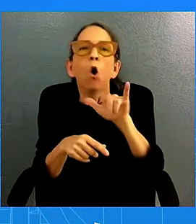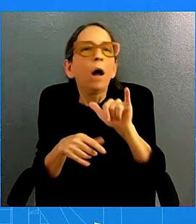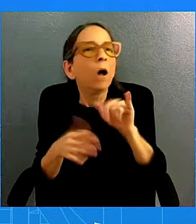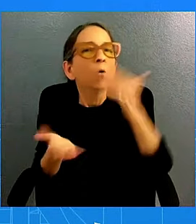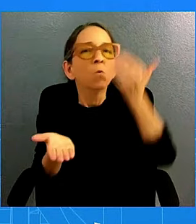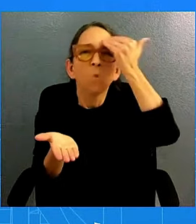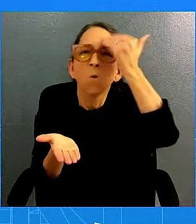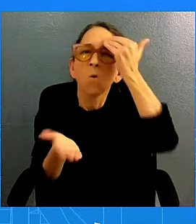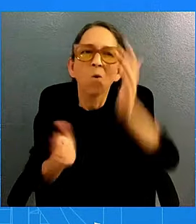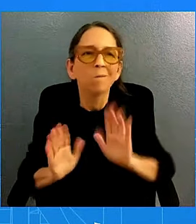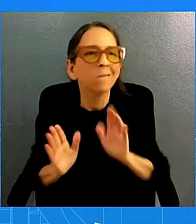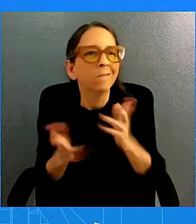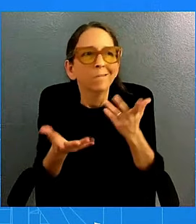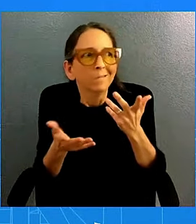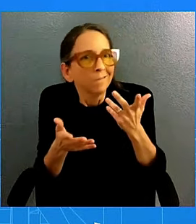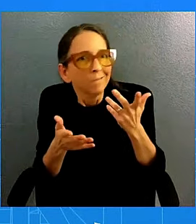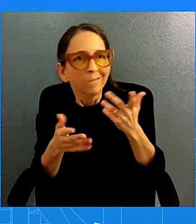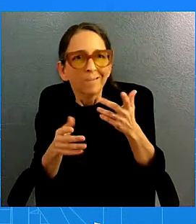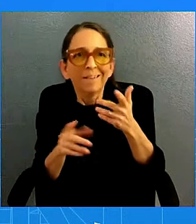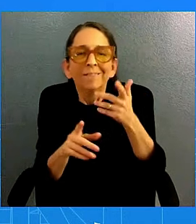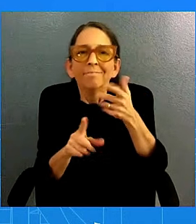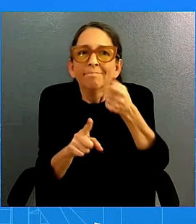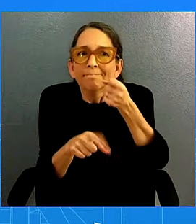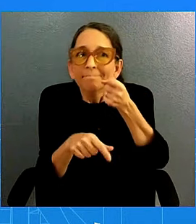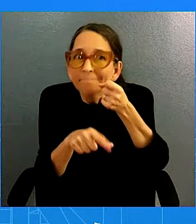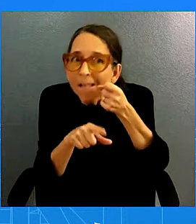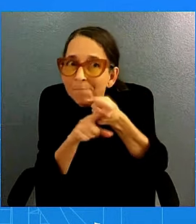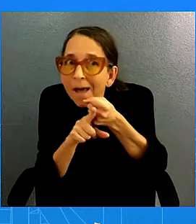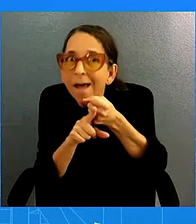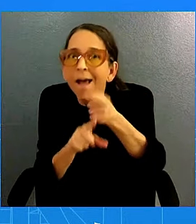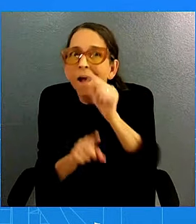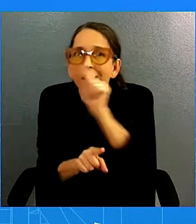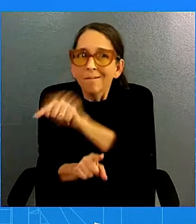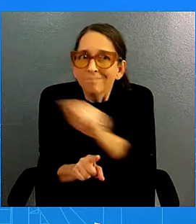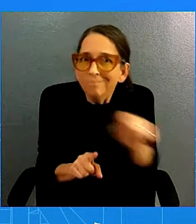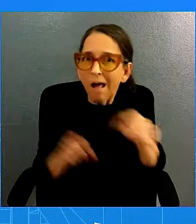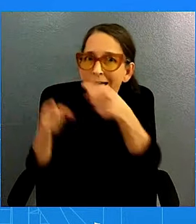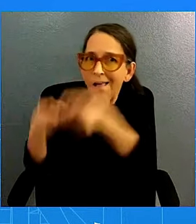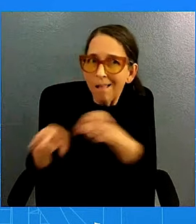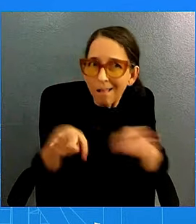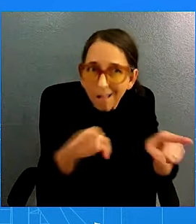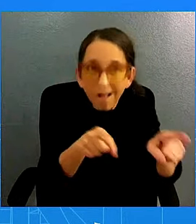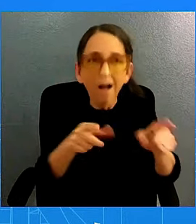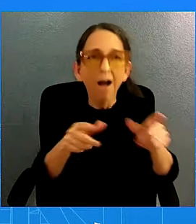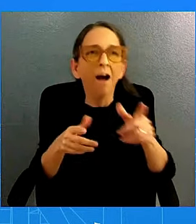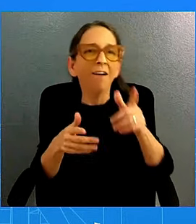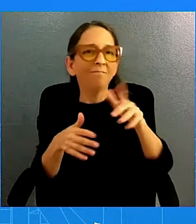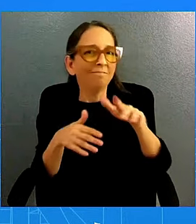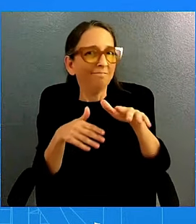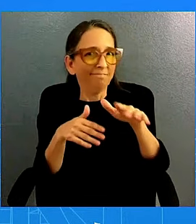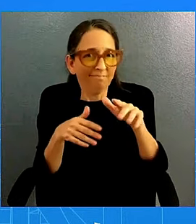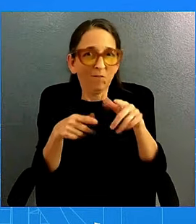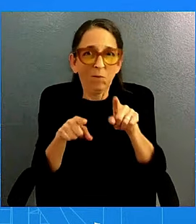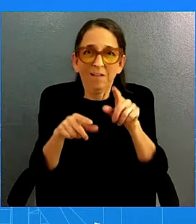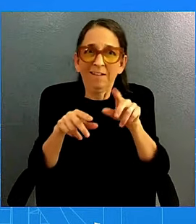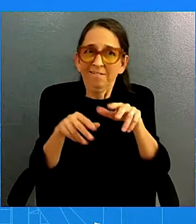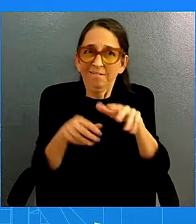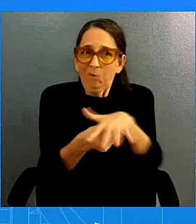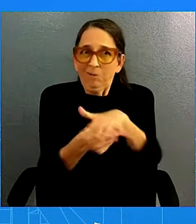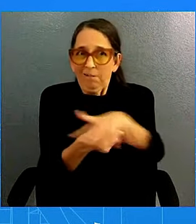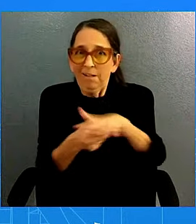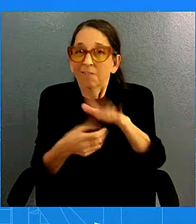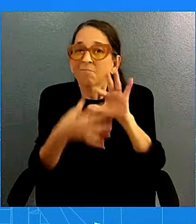impact those incidents are going to have in the region at large, particularly when it comes to the tensions up at the